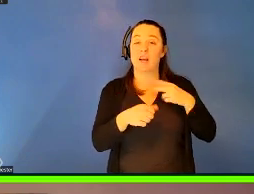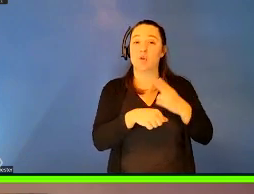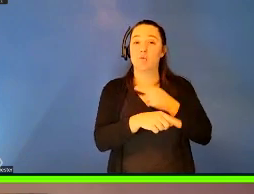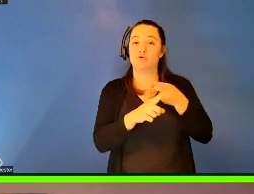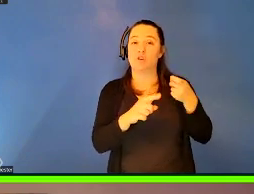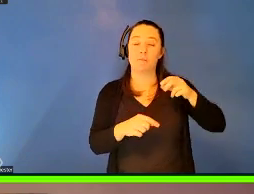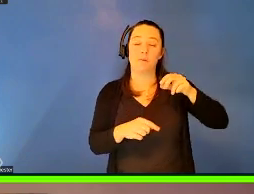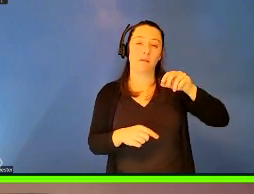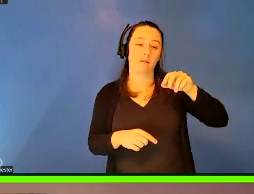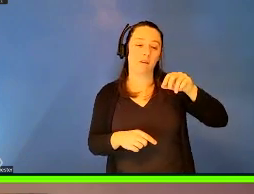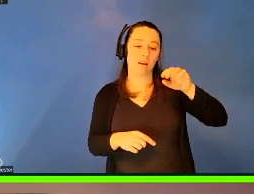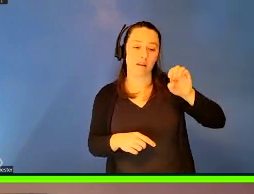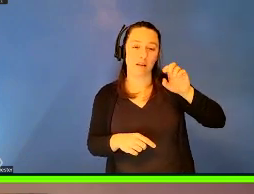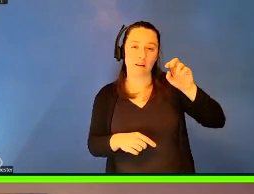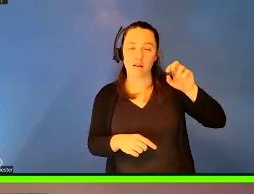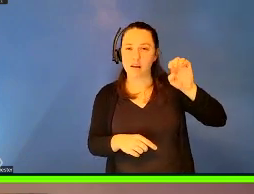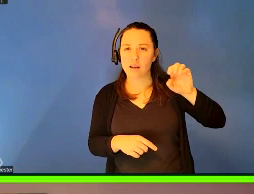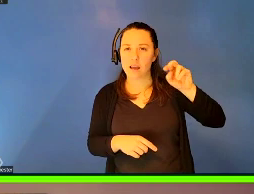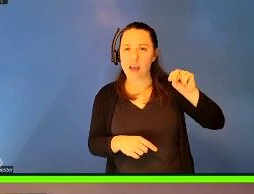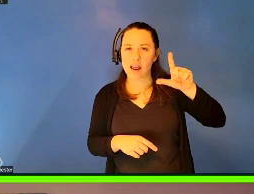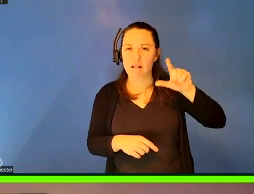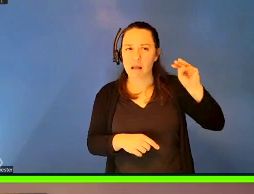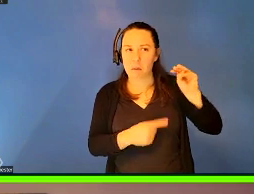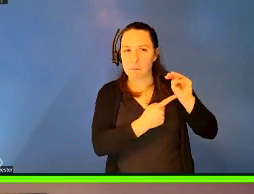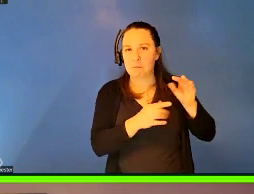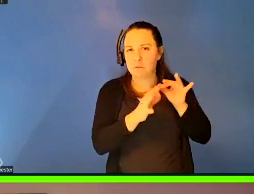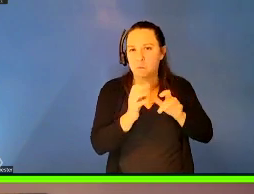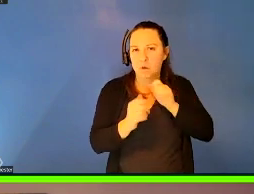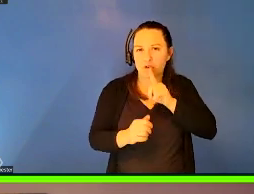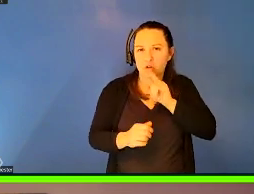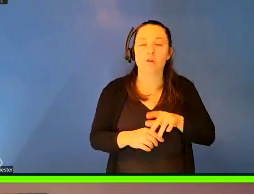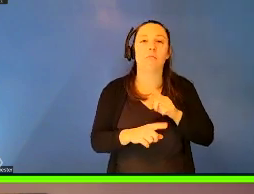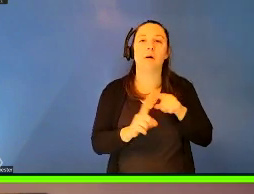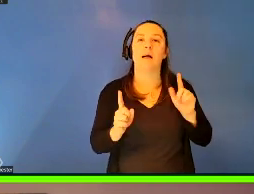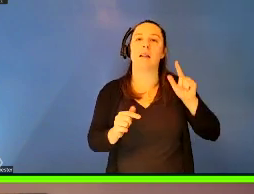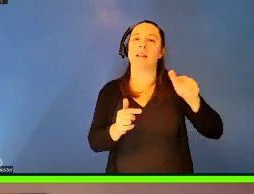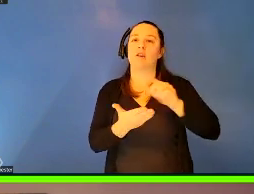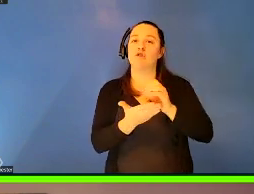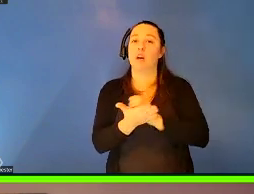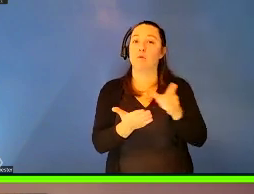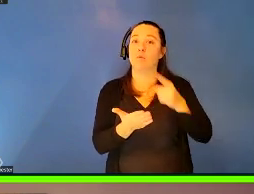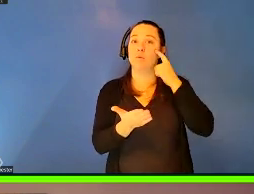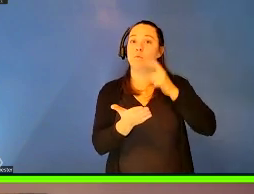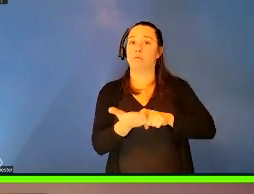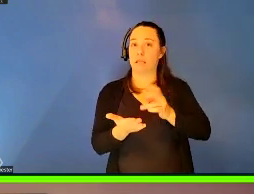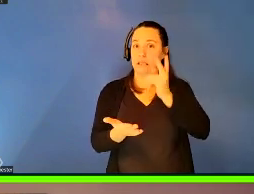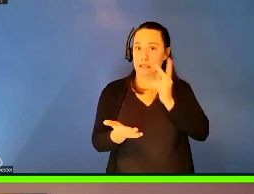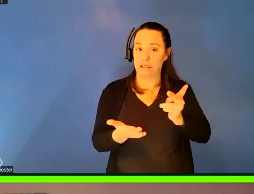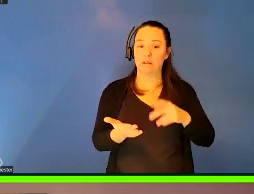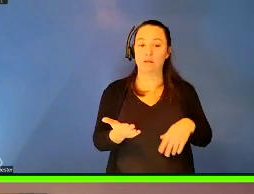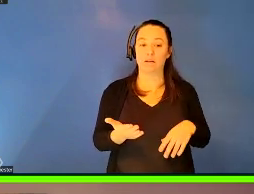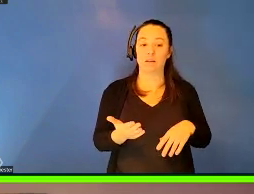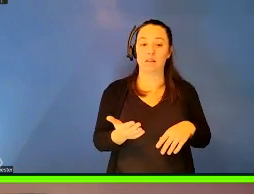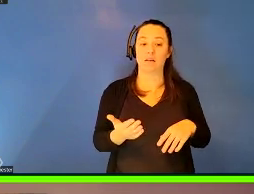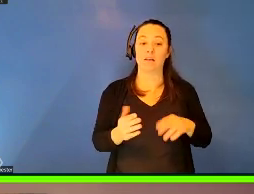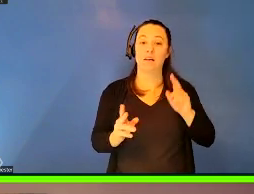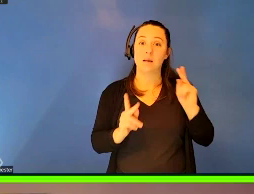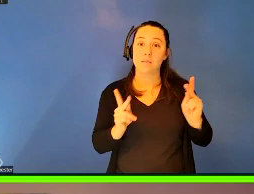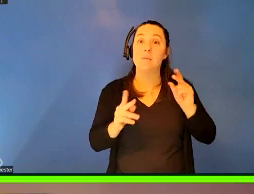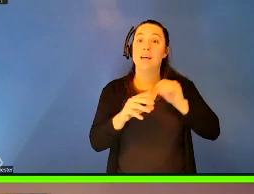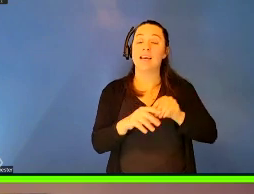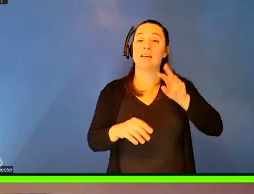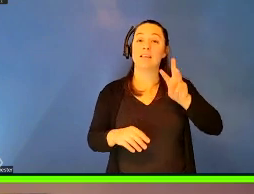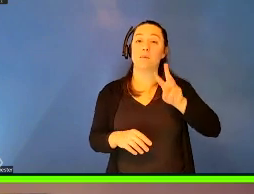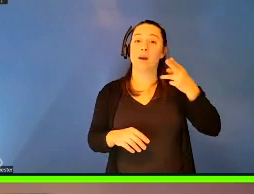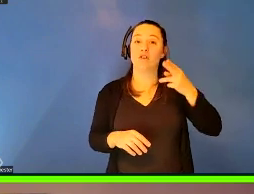you know, what you see in the latter chapters of the book is actually the actors within the WHO actively